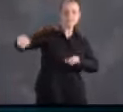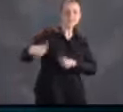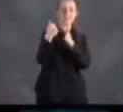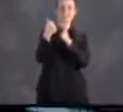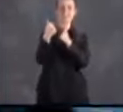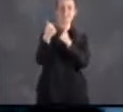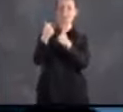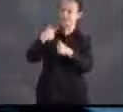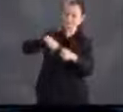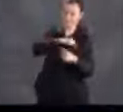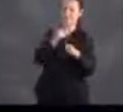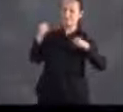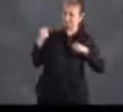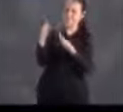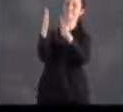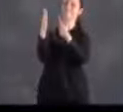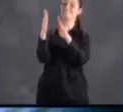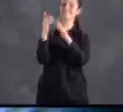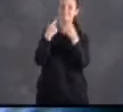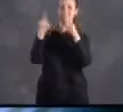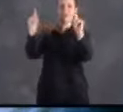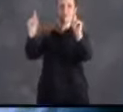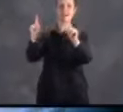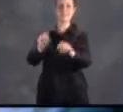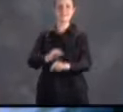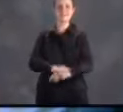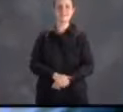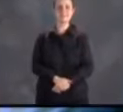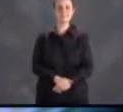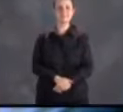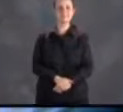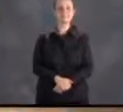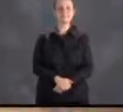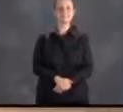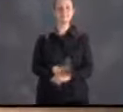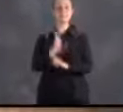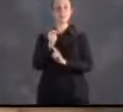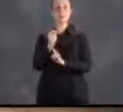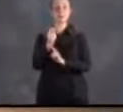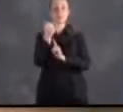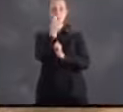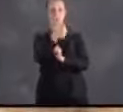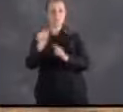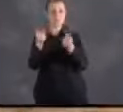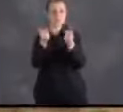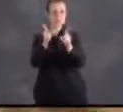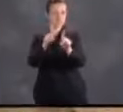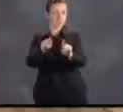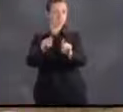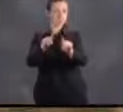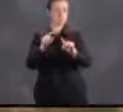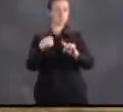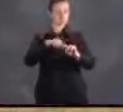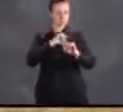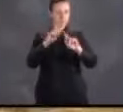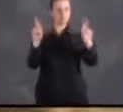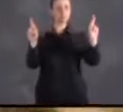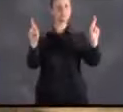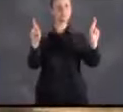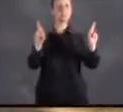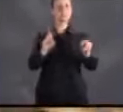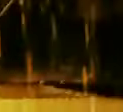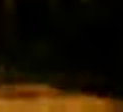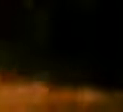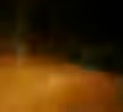Throw any challenge our way and we meet it head on. But are we really ready for anything?